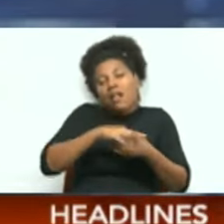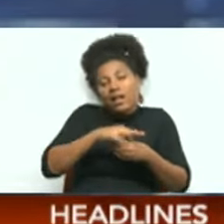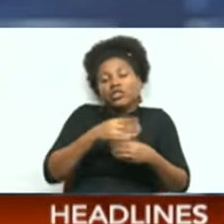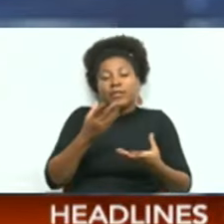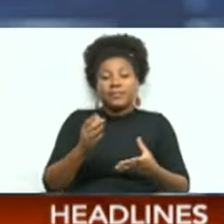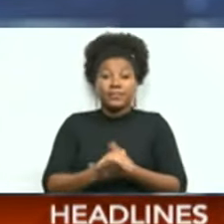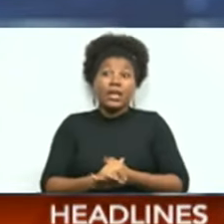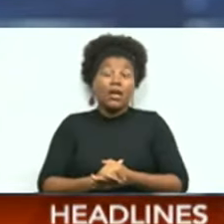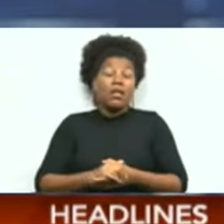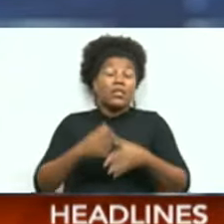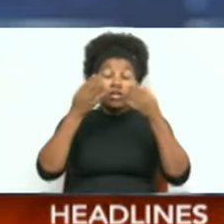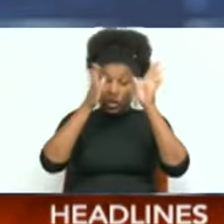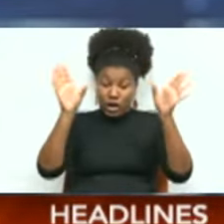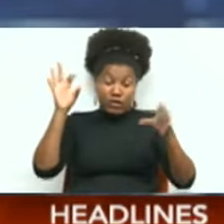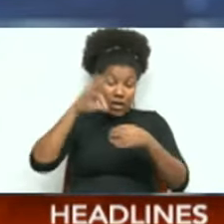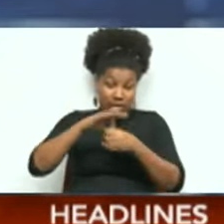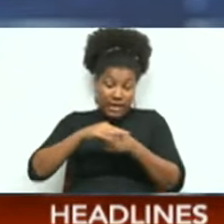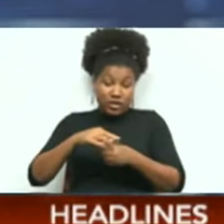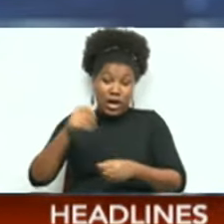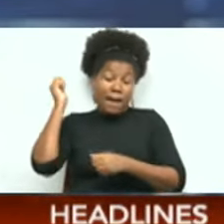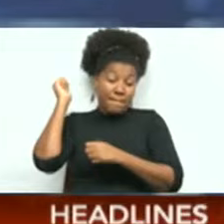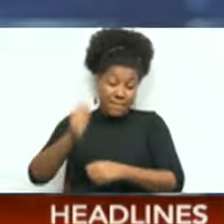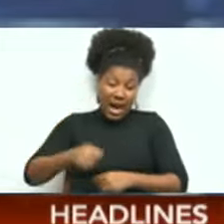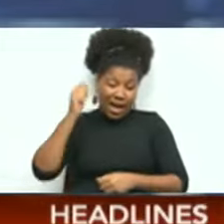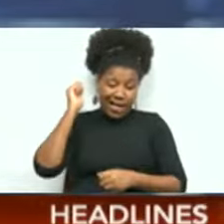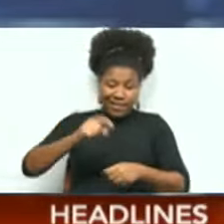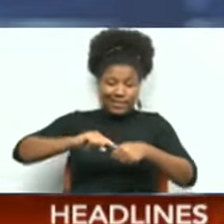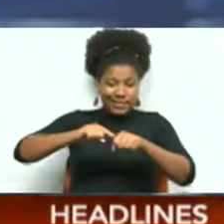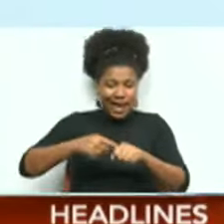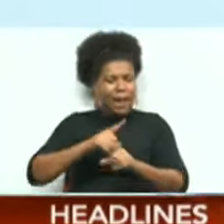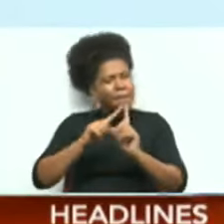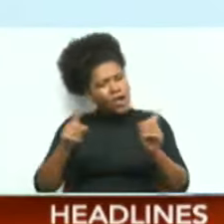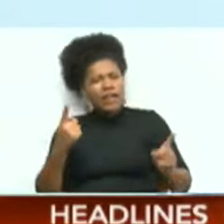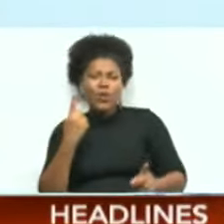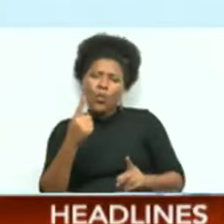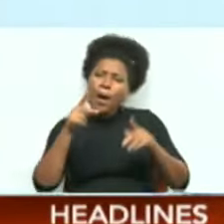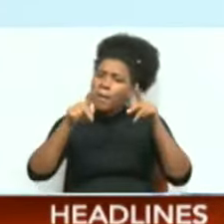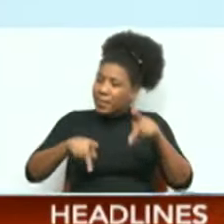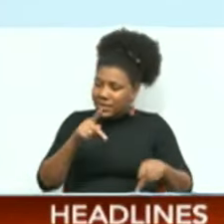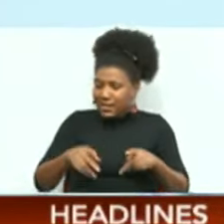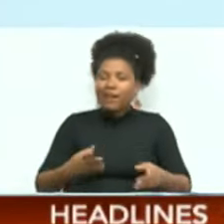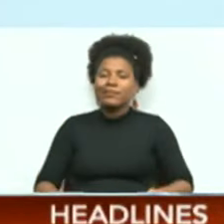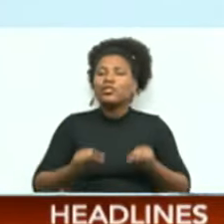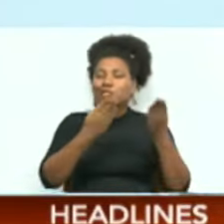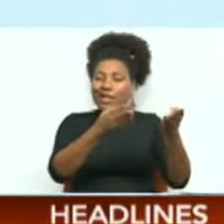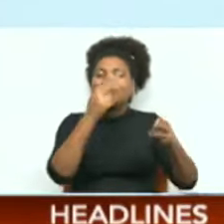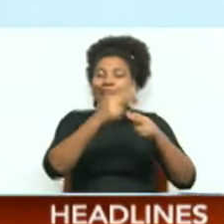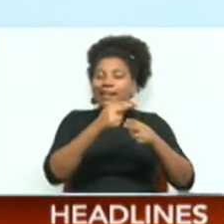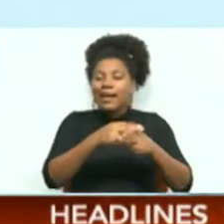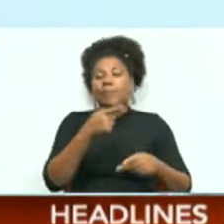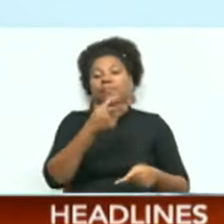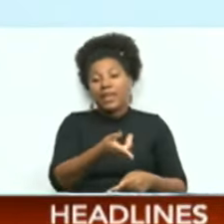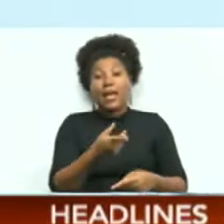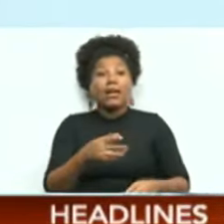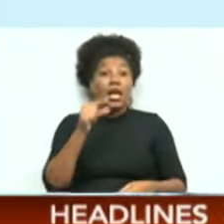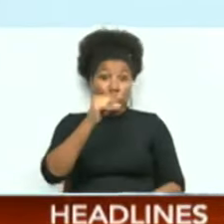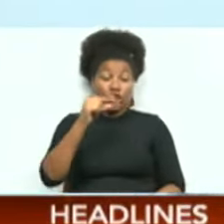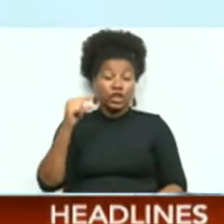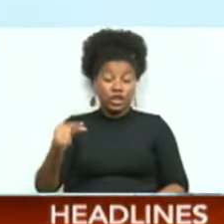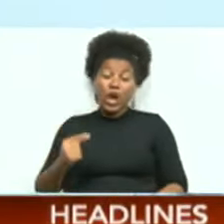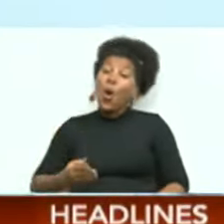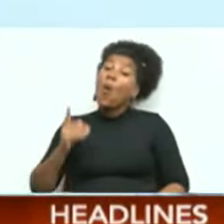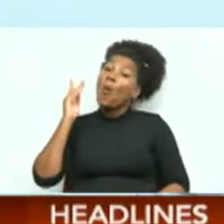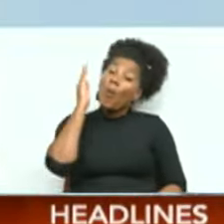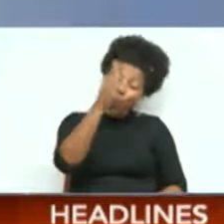hasn't been rung as yet, but already one candidate has put his name in the running. Political leader of the National Transformation Alliance, Gary Griffith, will contest